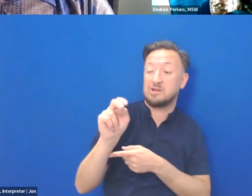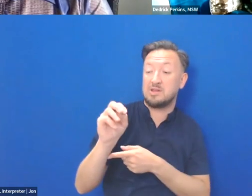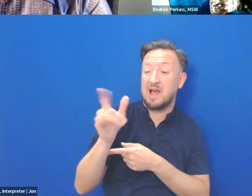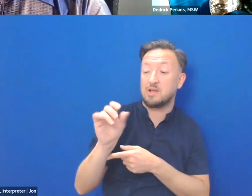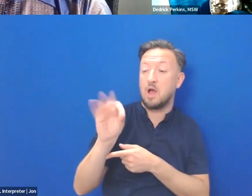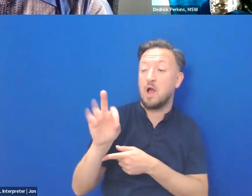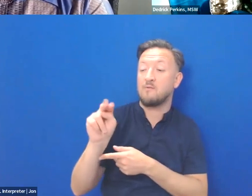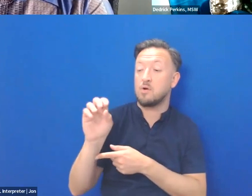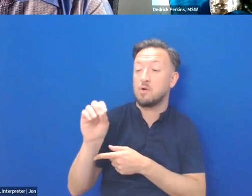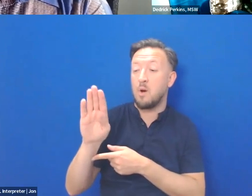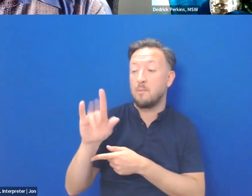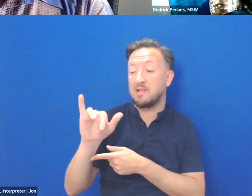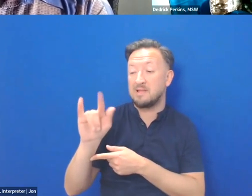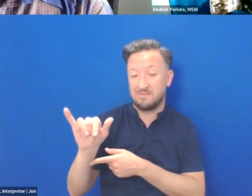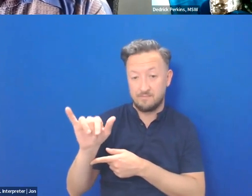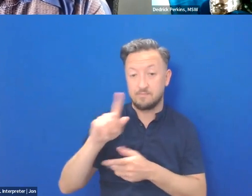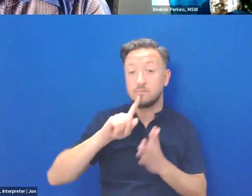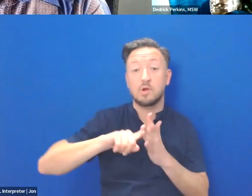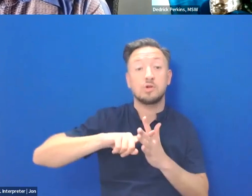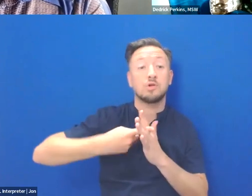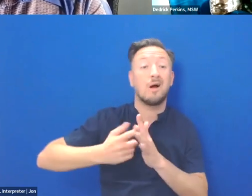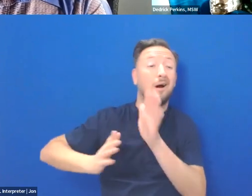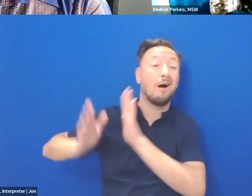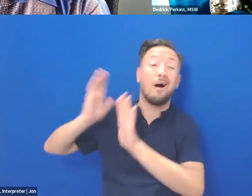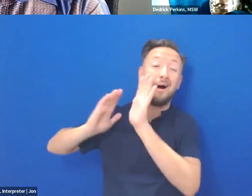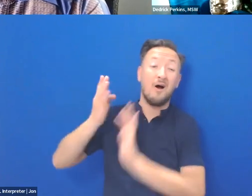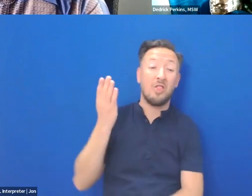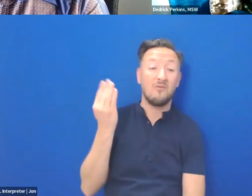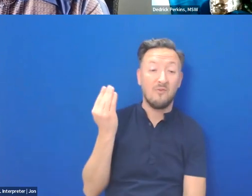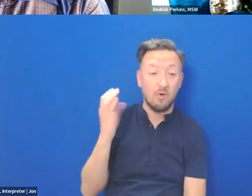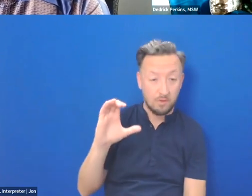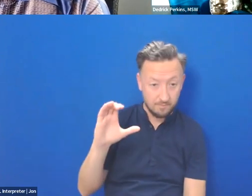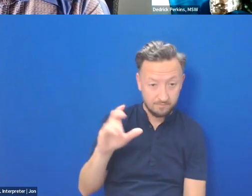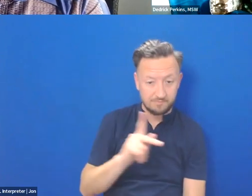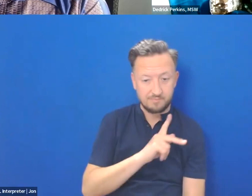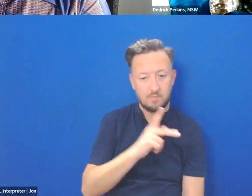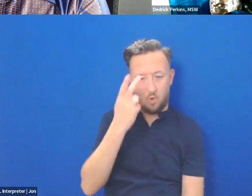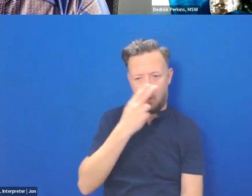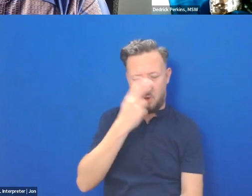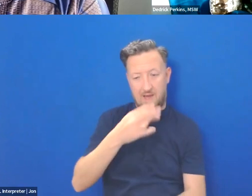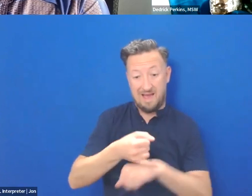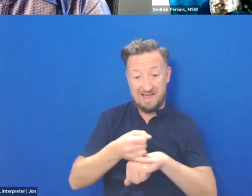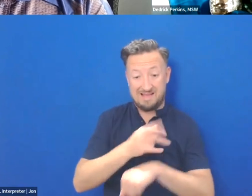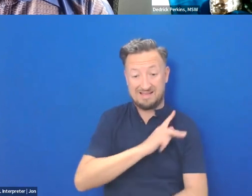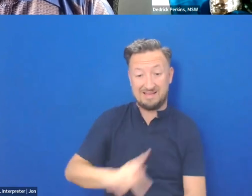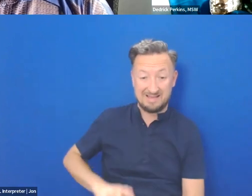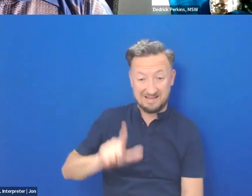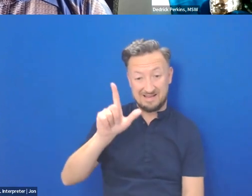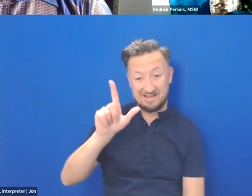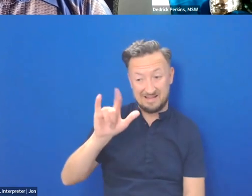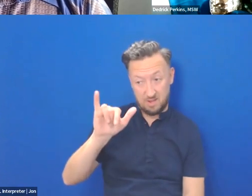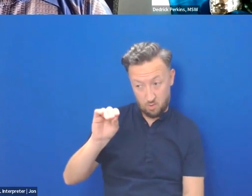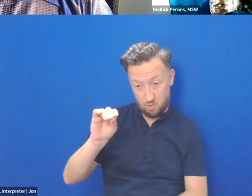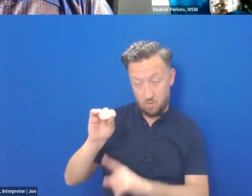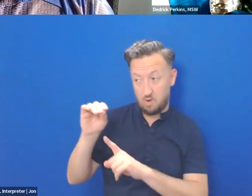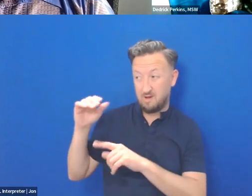And it started off in the 1400s, King Lilua of Hawaii Island, all the way to my great